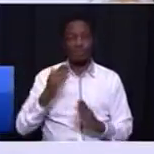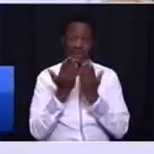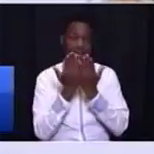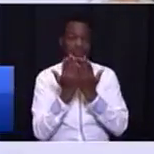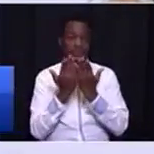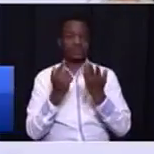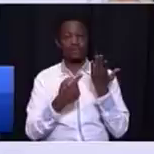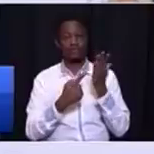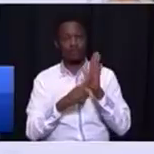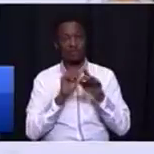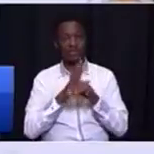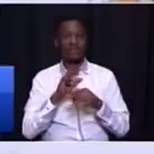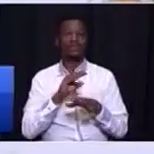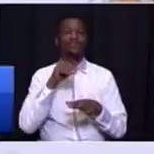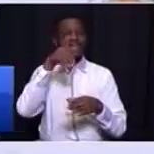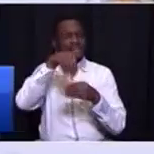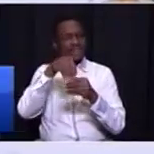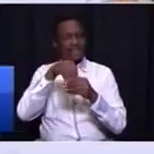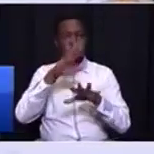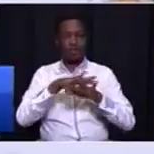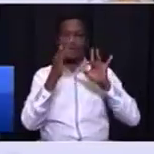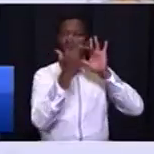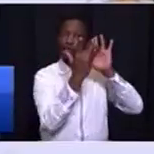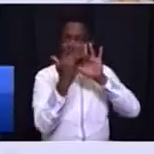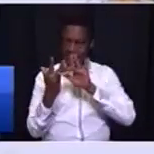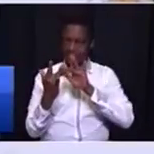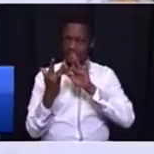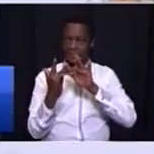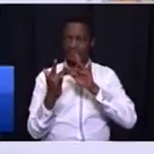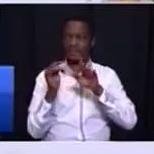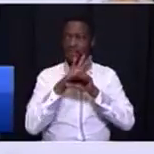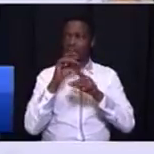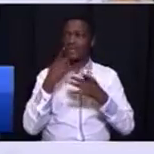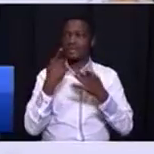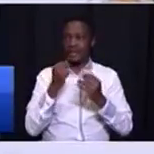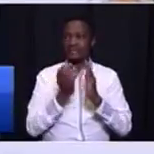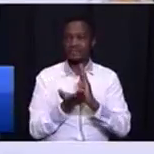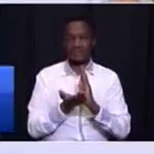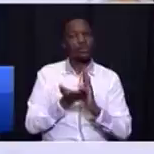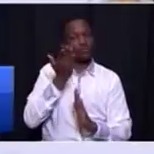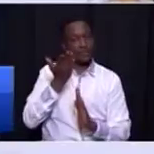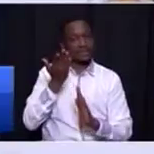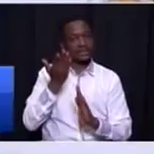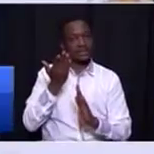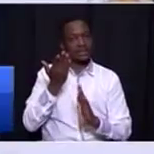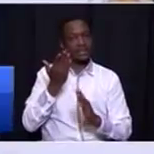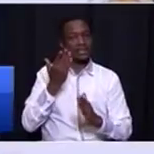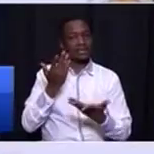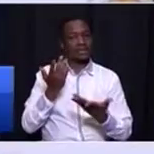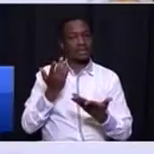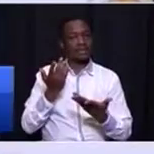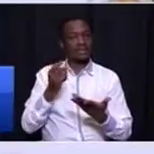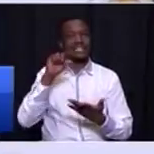show that investing in connectivity does increase the GDP of that investment